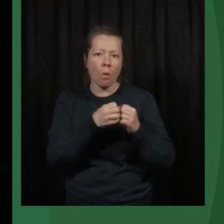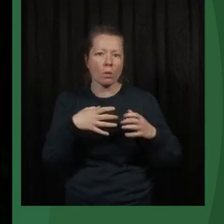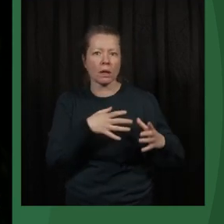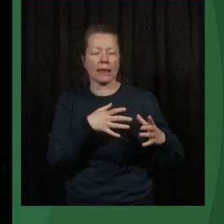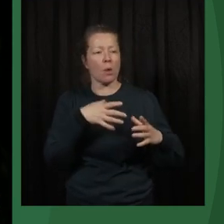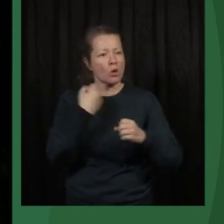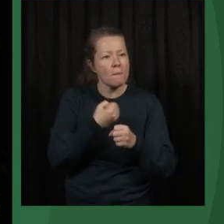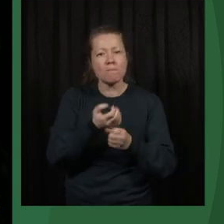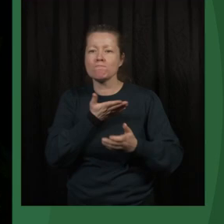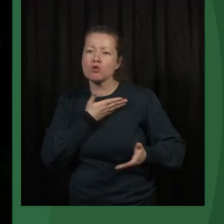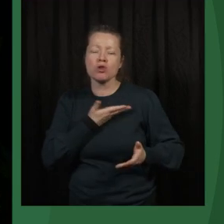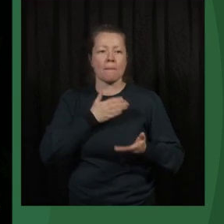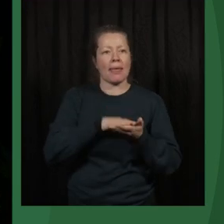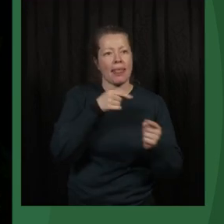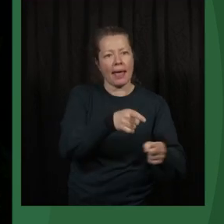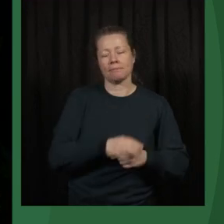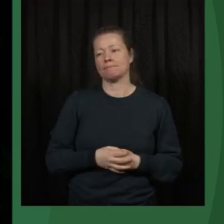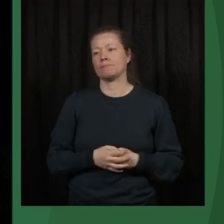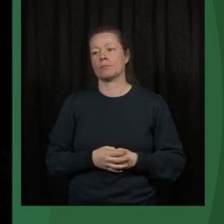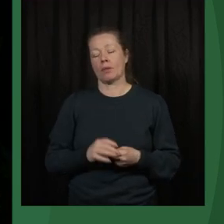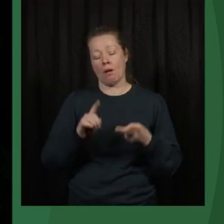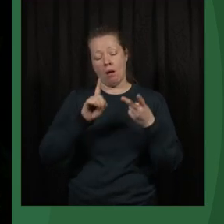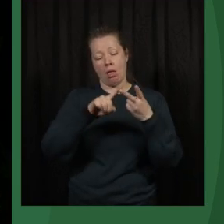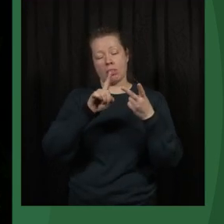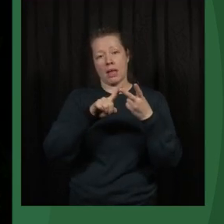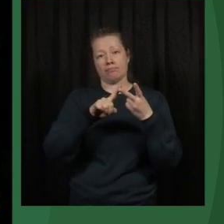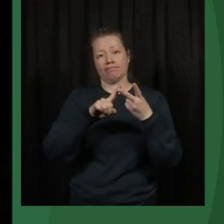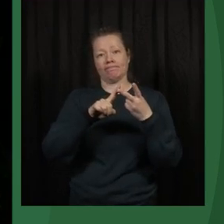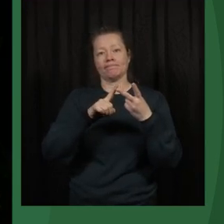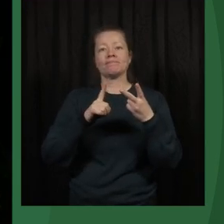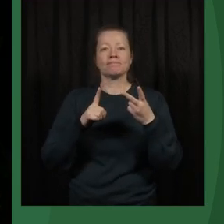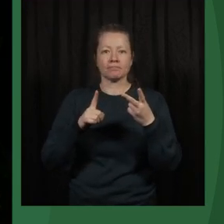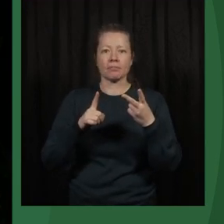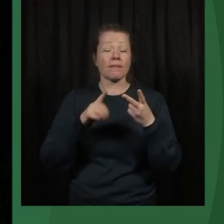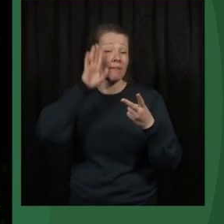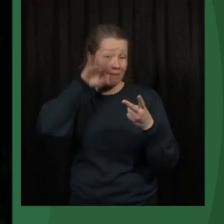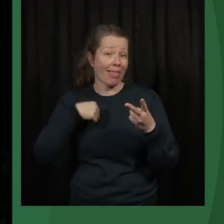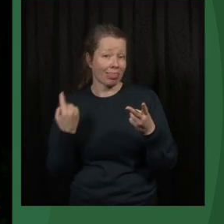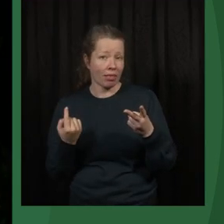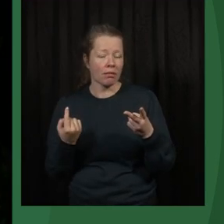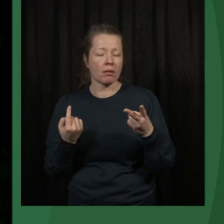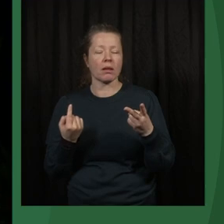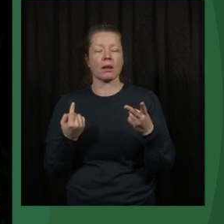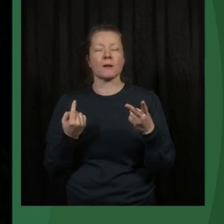we're working a lot with it. Second, I mean, we do know that, you know,